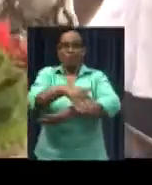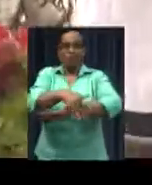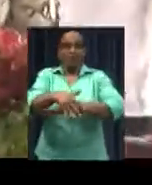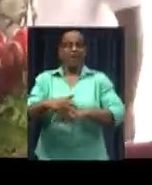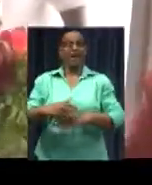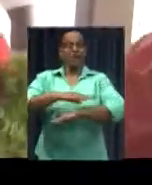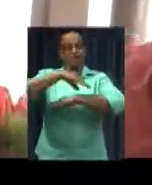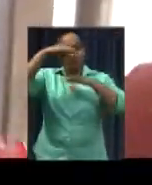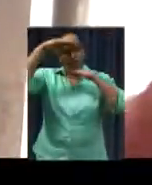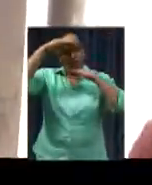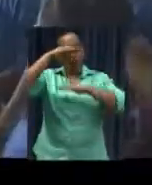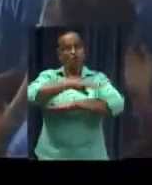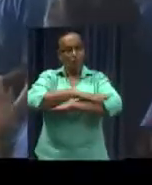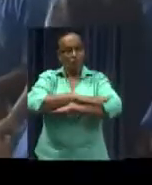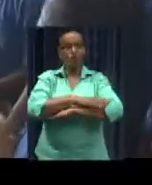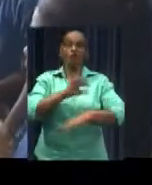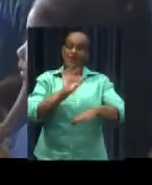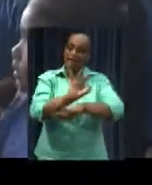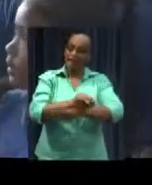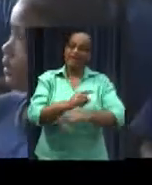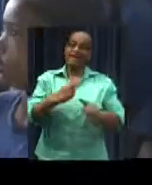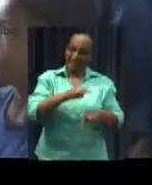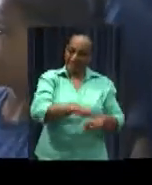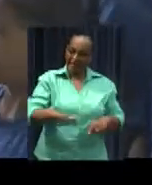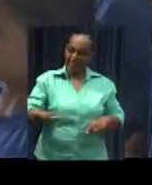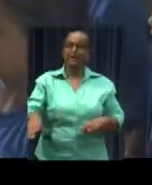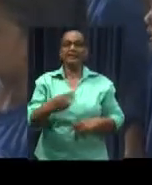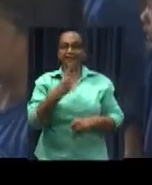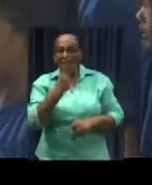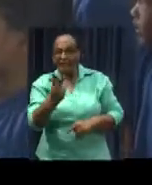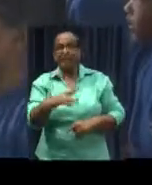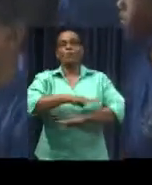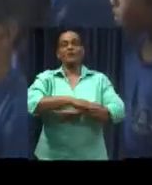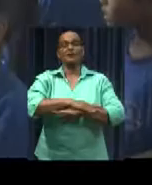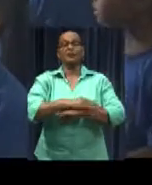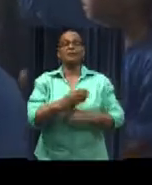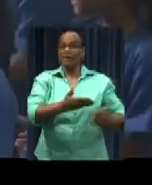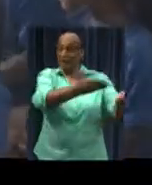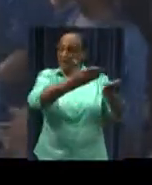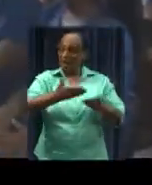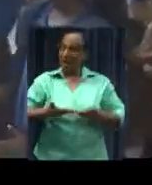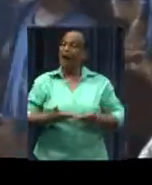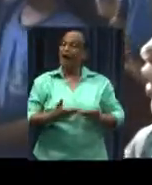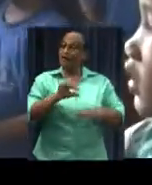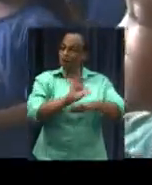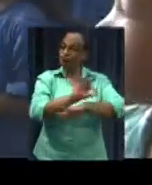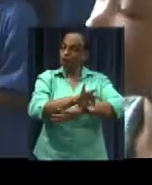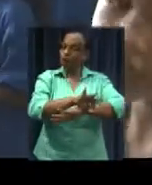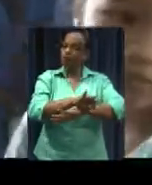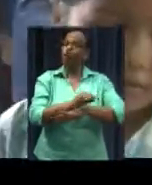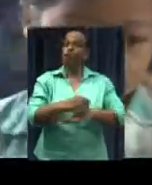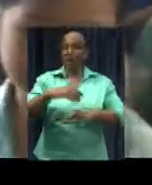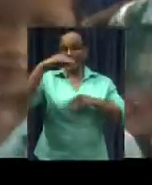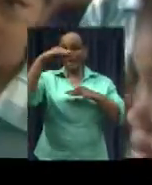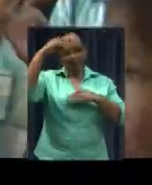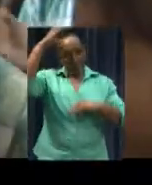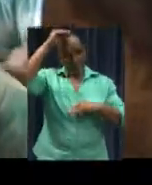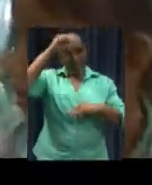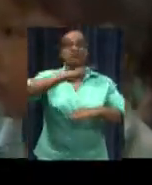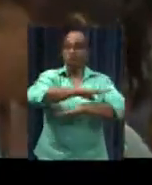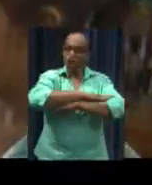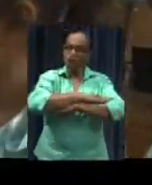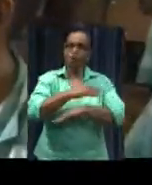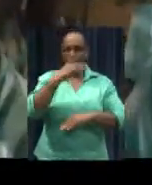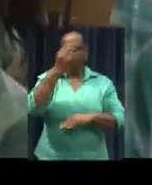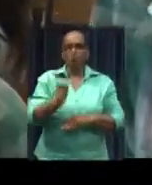where she was welcomed with enthusiasm by the school principal, teachers and students. She was given a bouquet by the host of